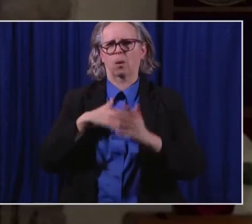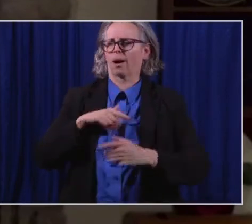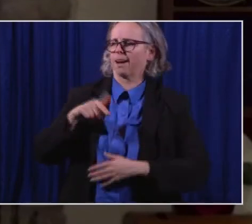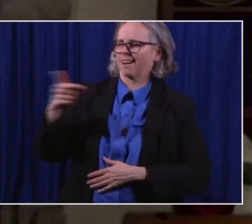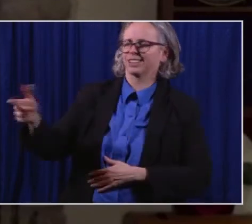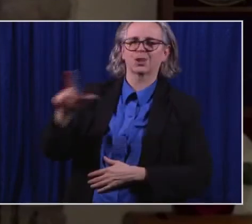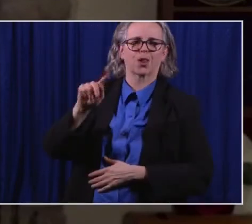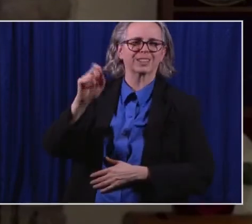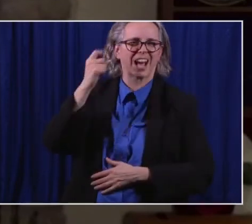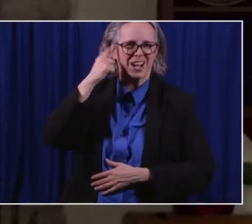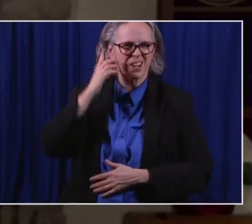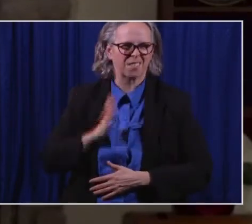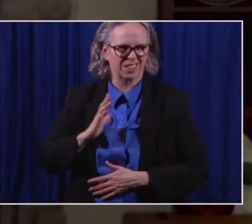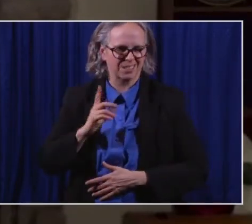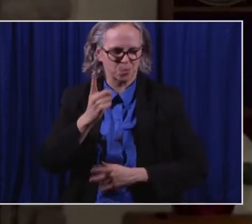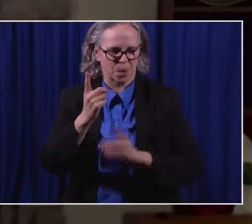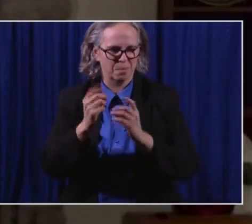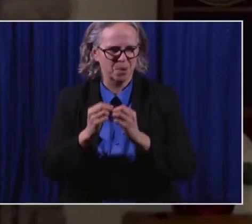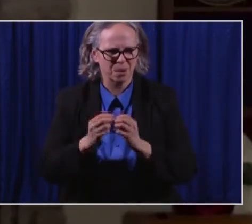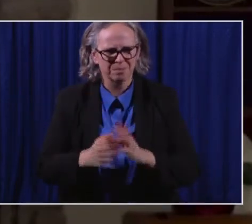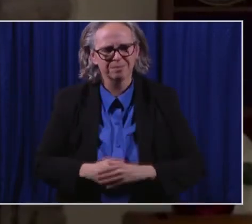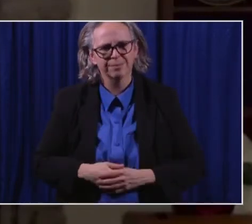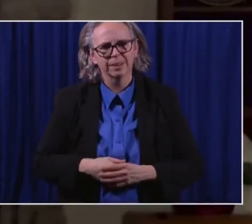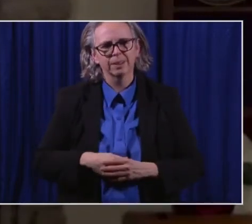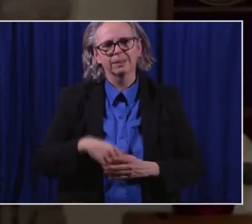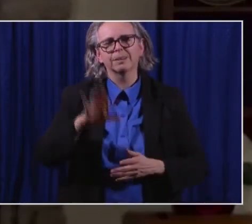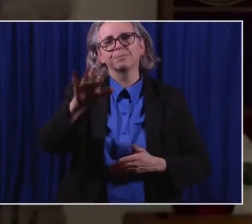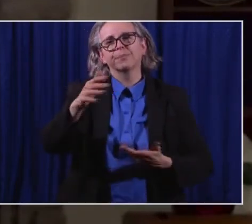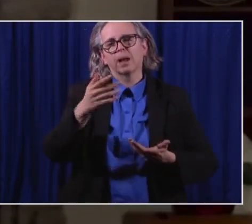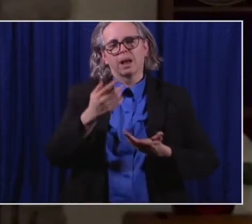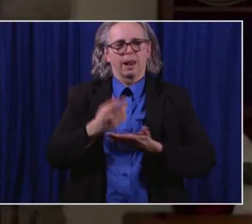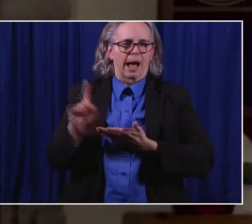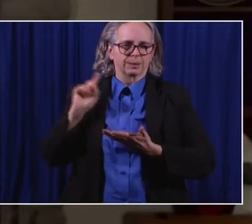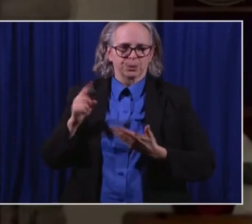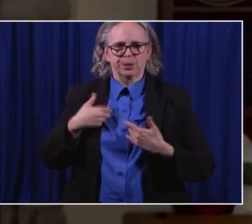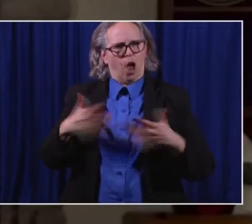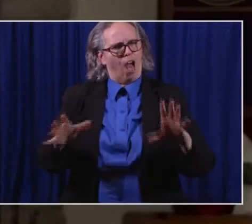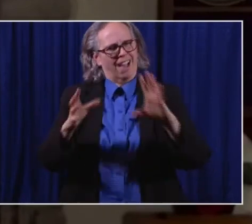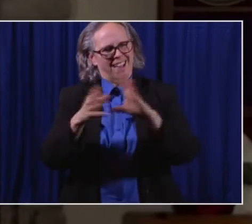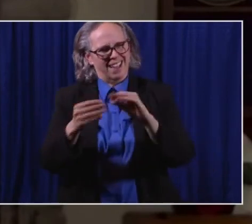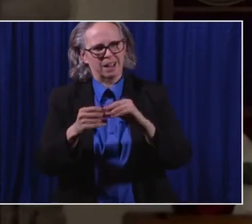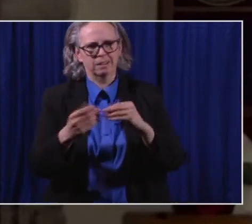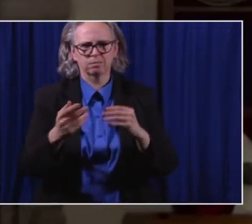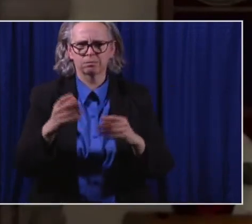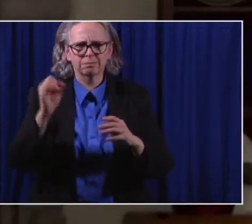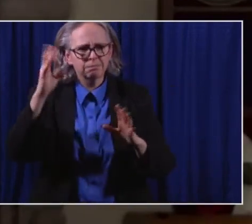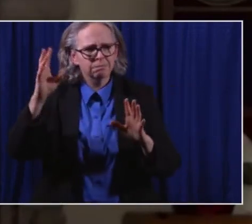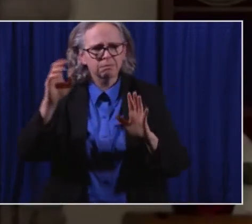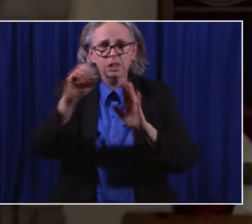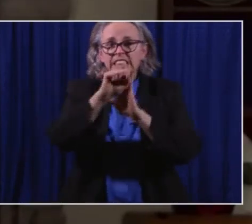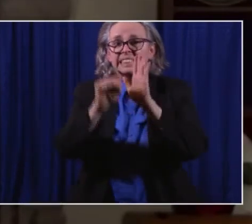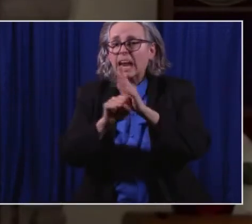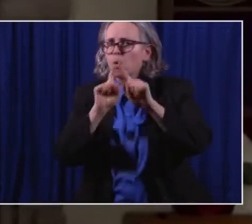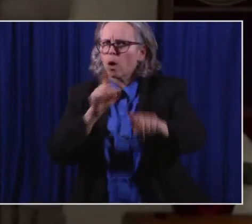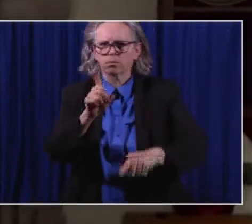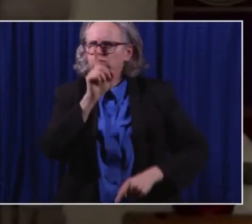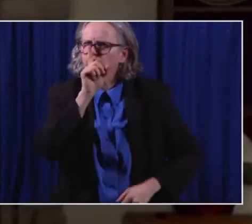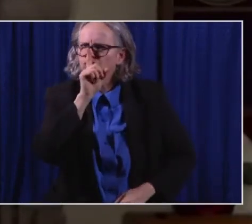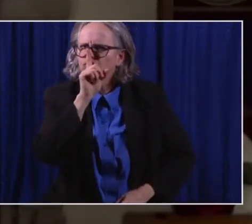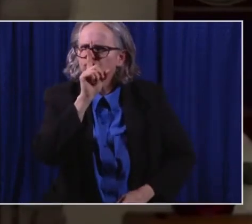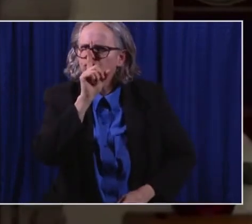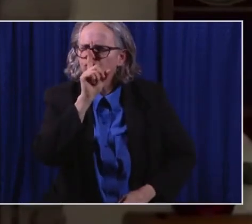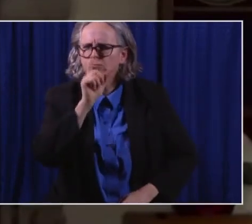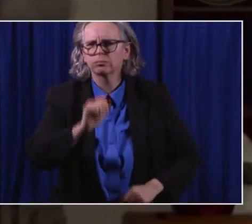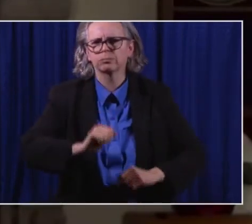mentioned this last week, and again, there's no, no state order on this, but after talking to